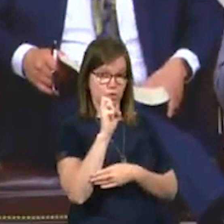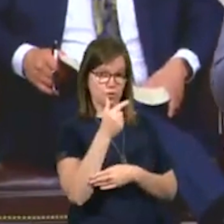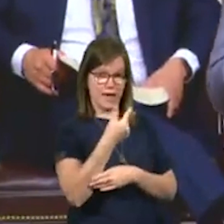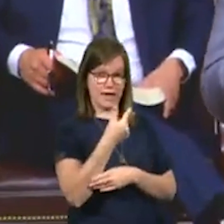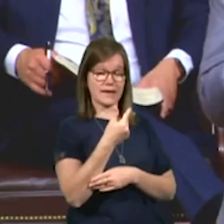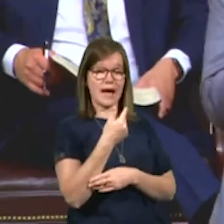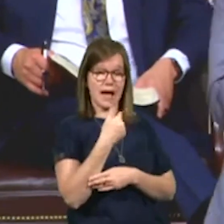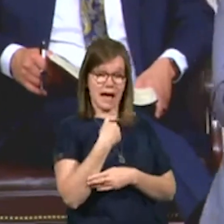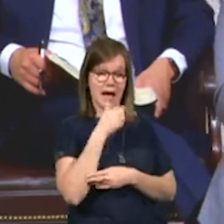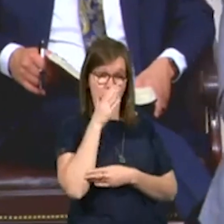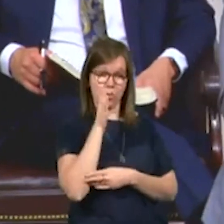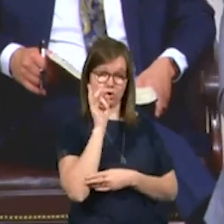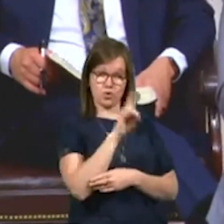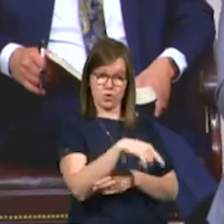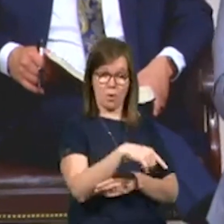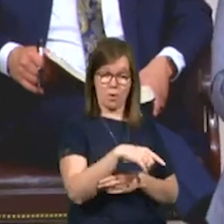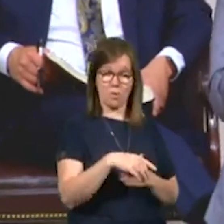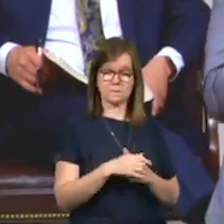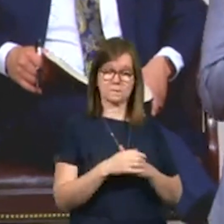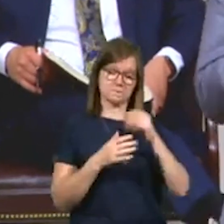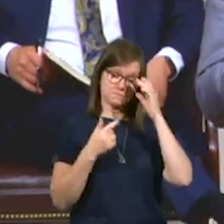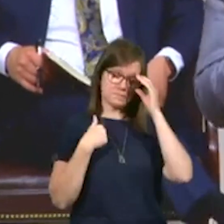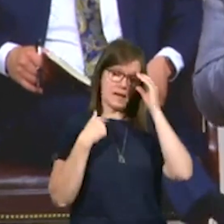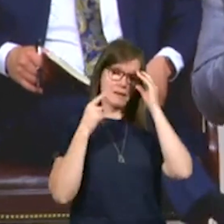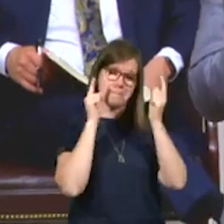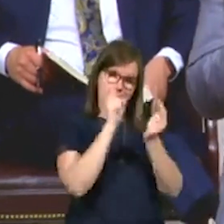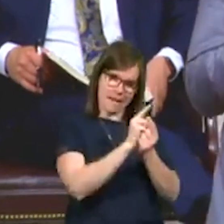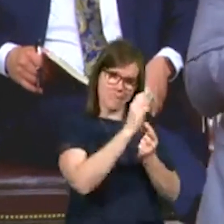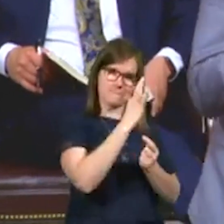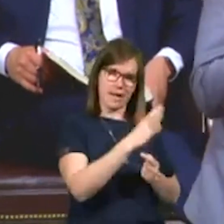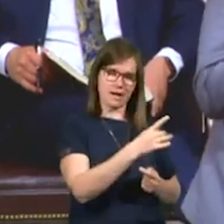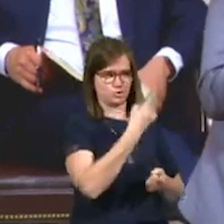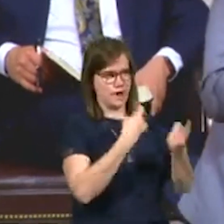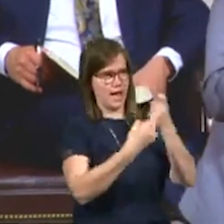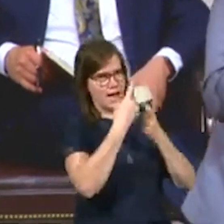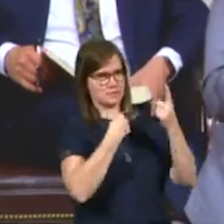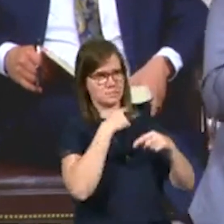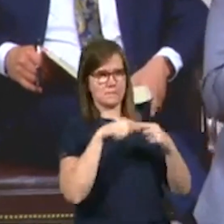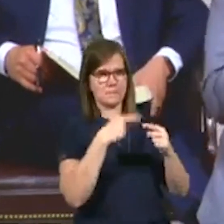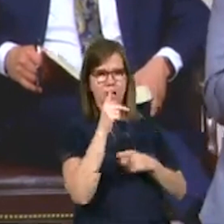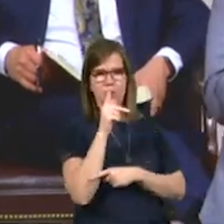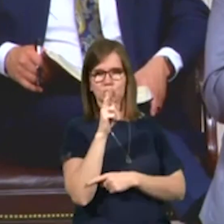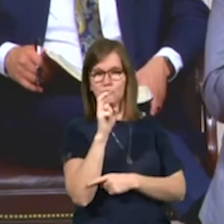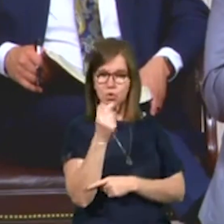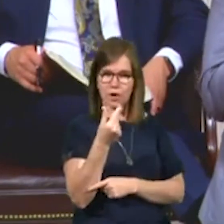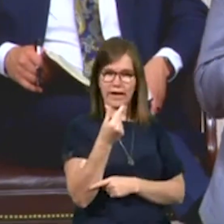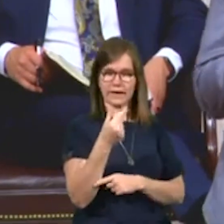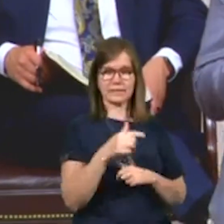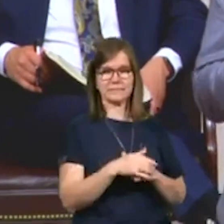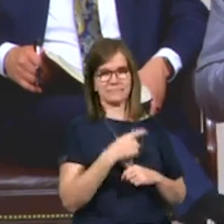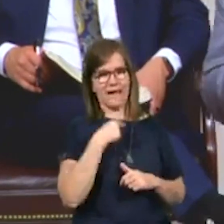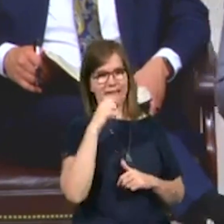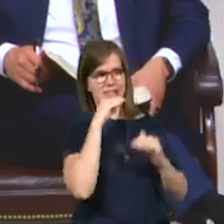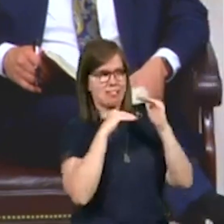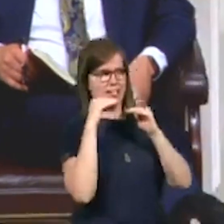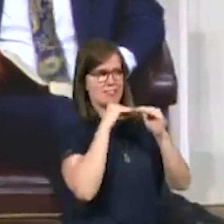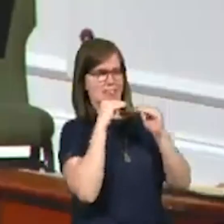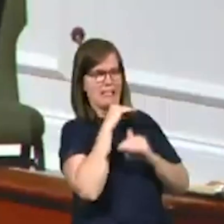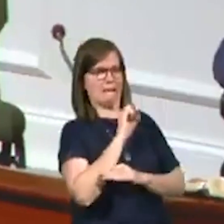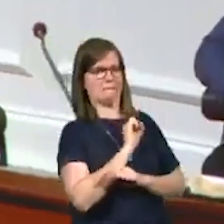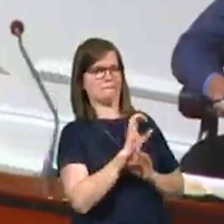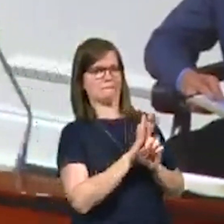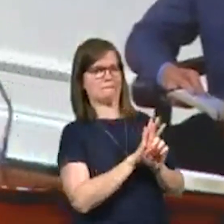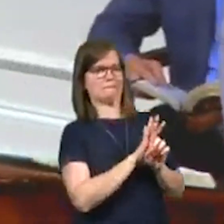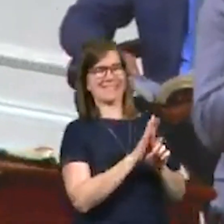I was going to be down there. Met the pastor and he asked me all kinds of questions about Craig. I had to lie about half of them. I'm just